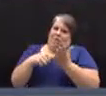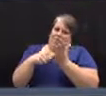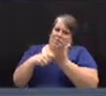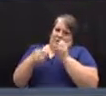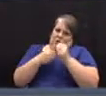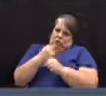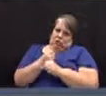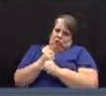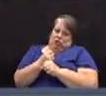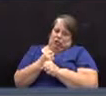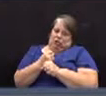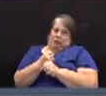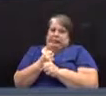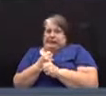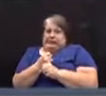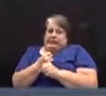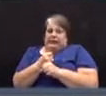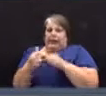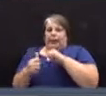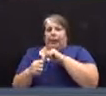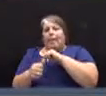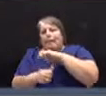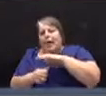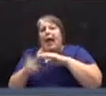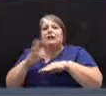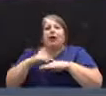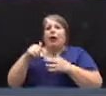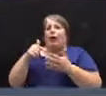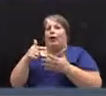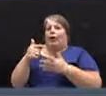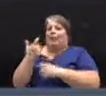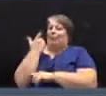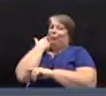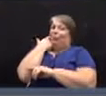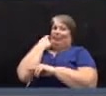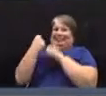coming year based upon previous year's experience.